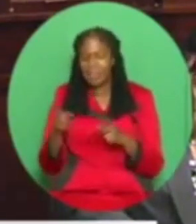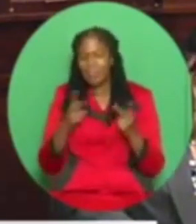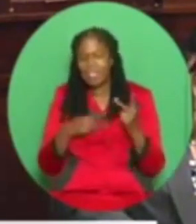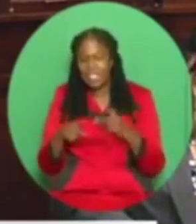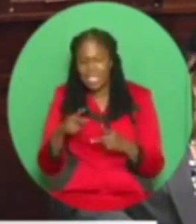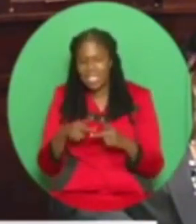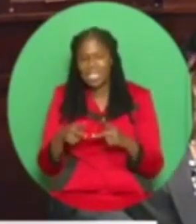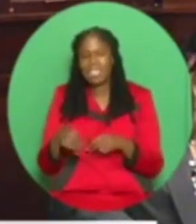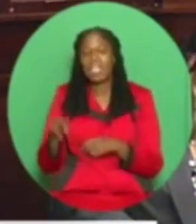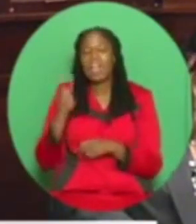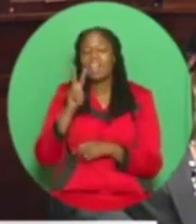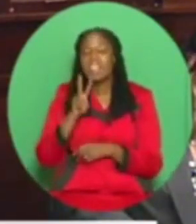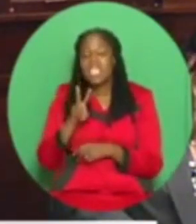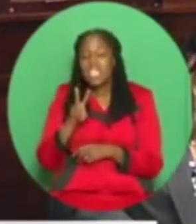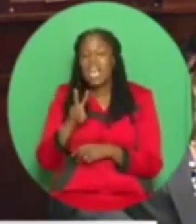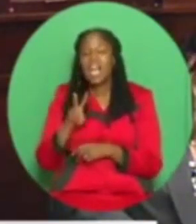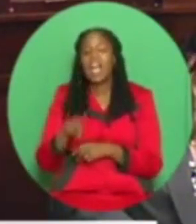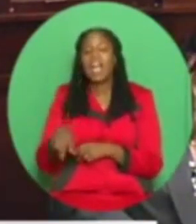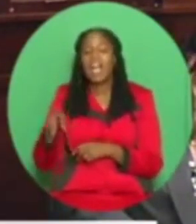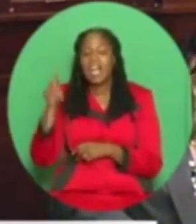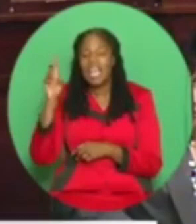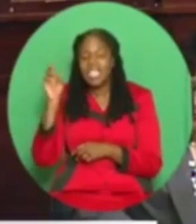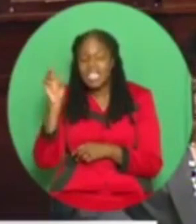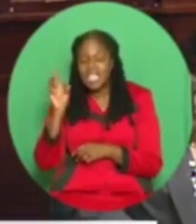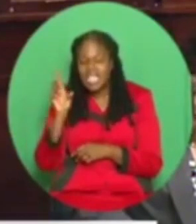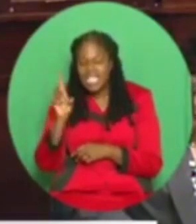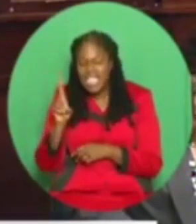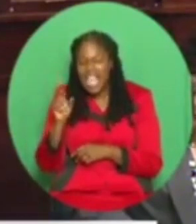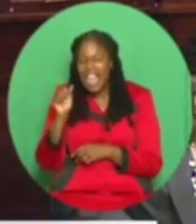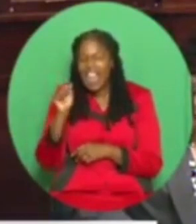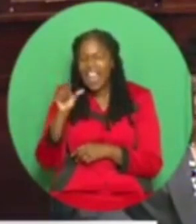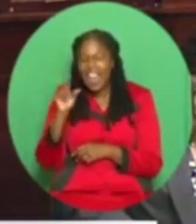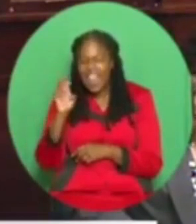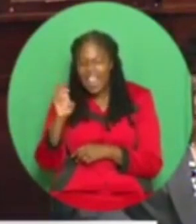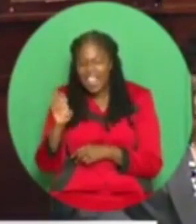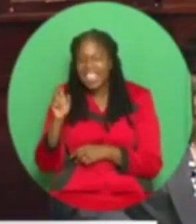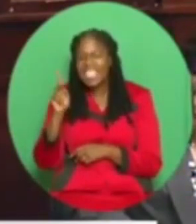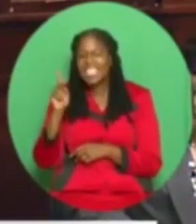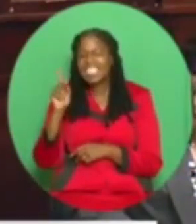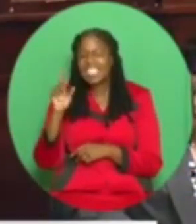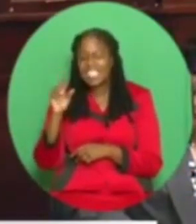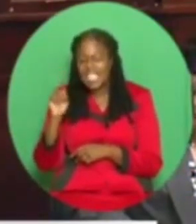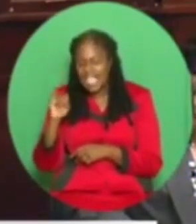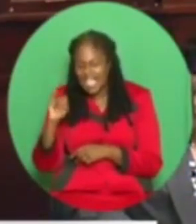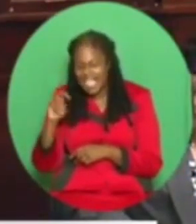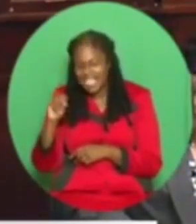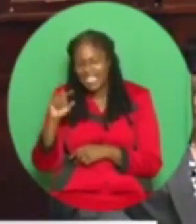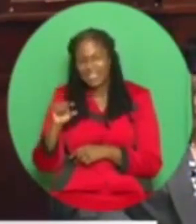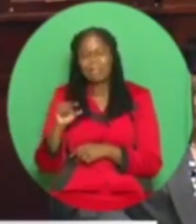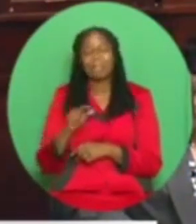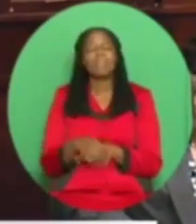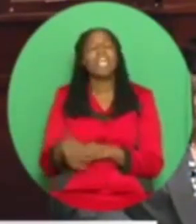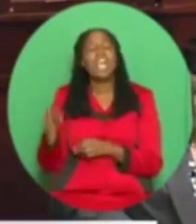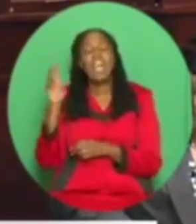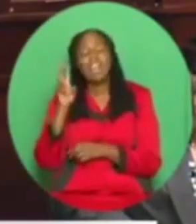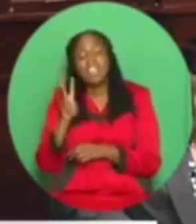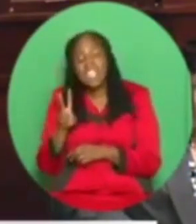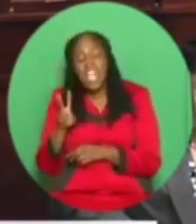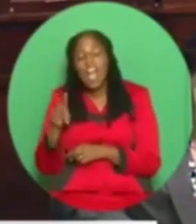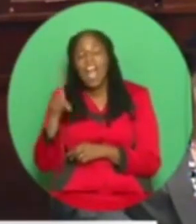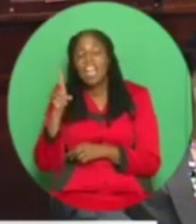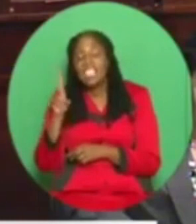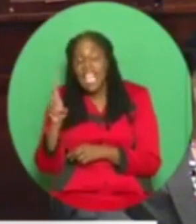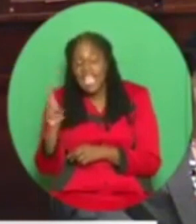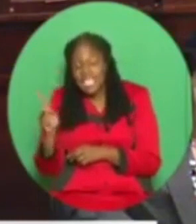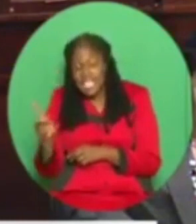Singh. Oh. Mr. Vidya Devki Singh brought him here, Madam Speaker, to have